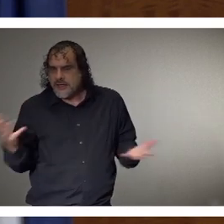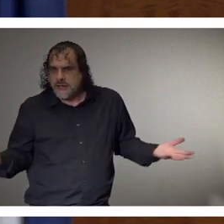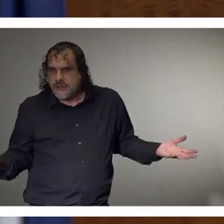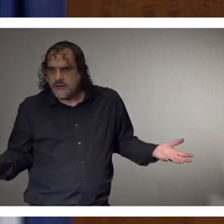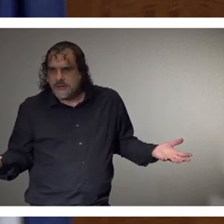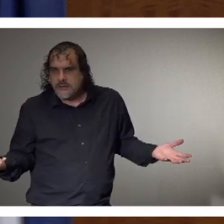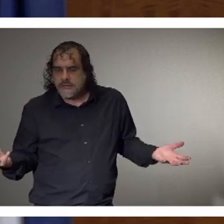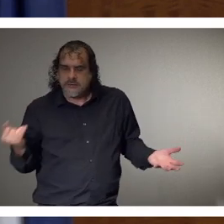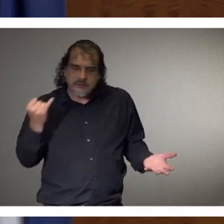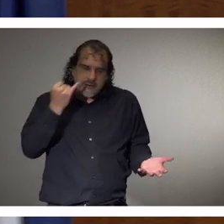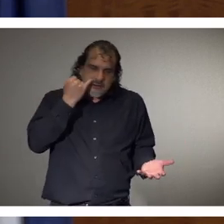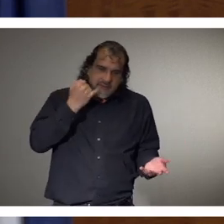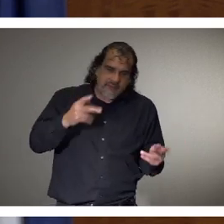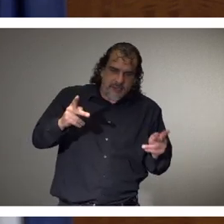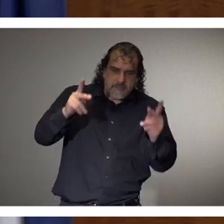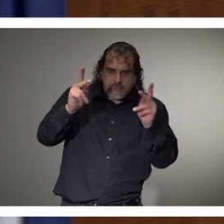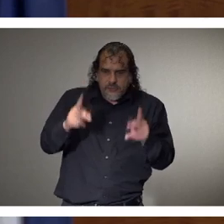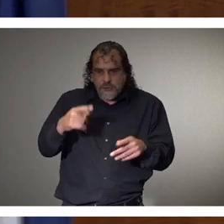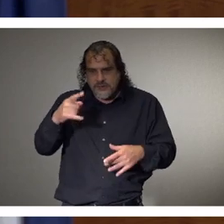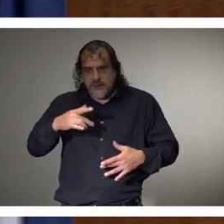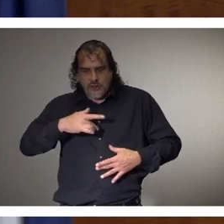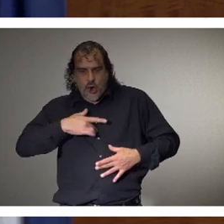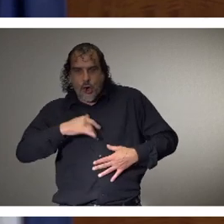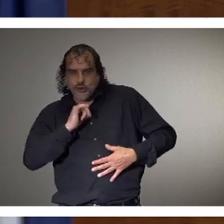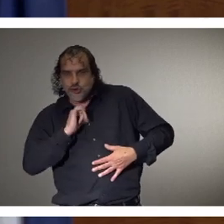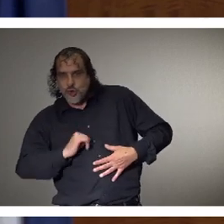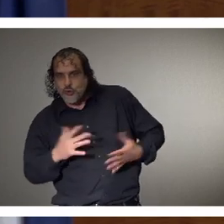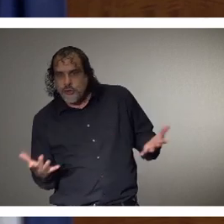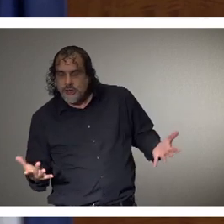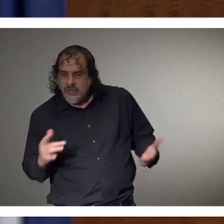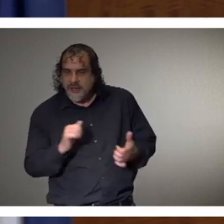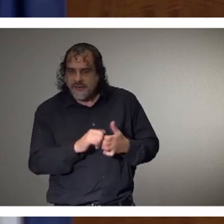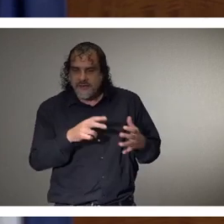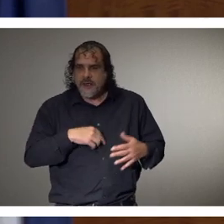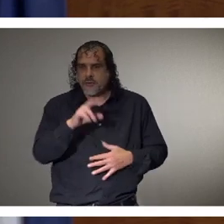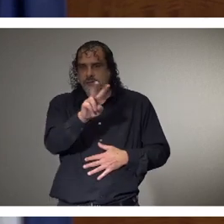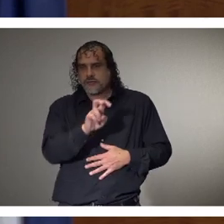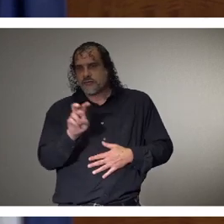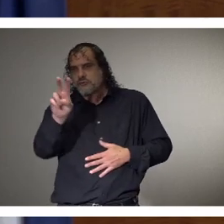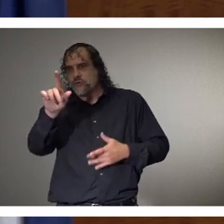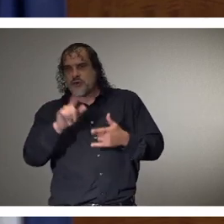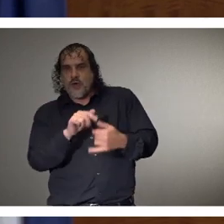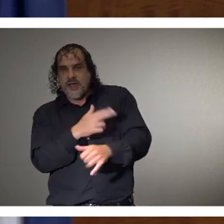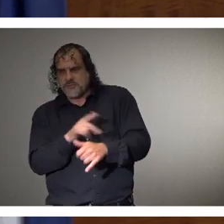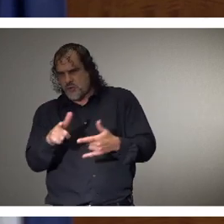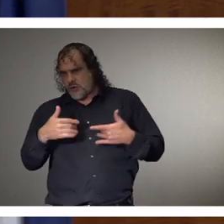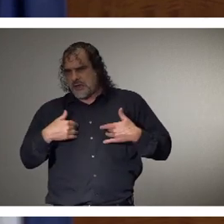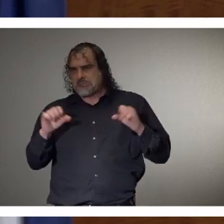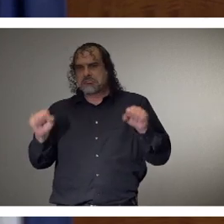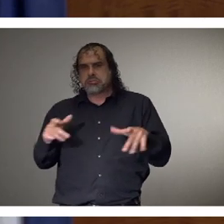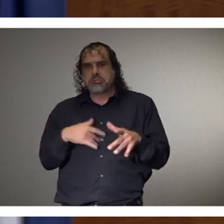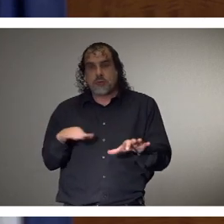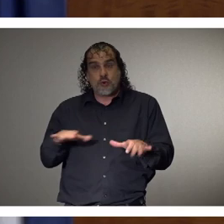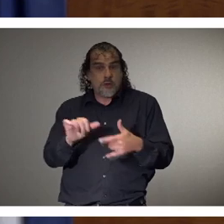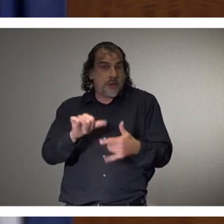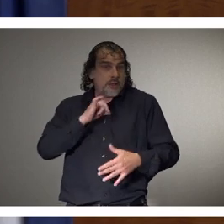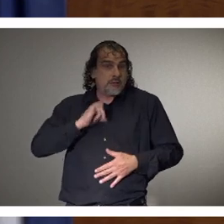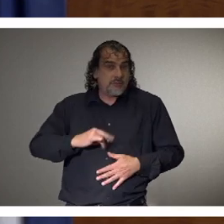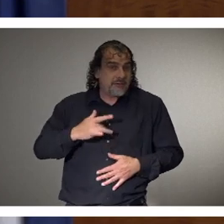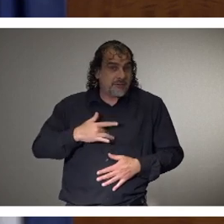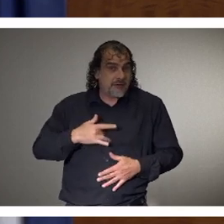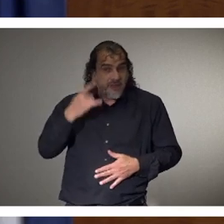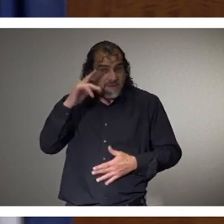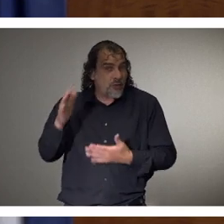if a patient were to need heart surgery, for instance, that patient will be transferred to a facility that has the ability to treat that patient